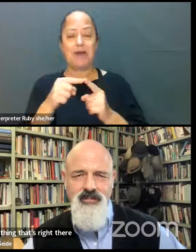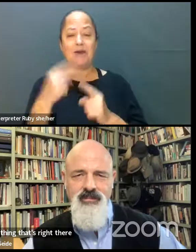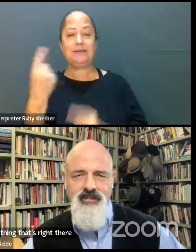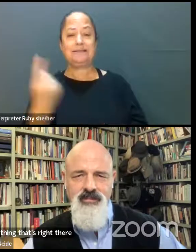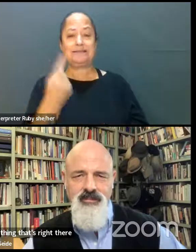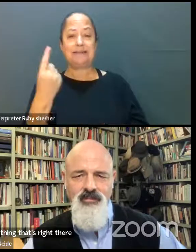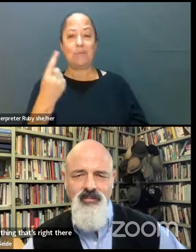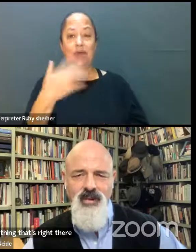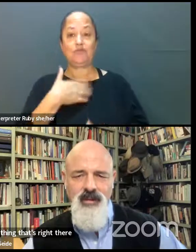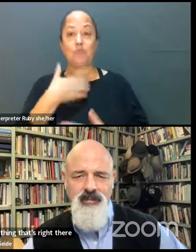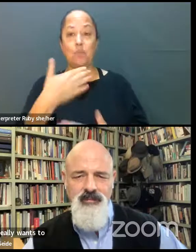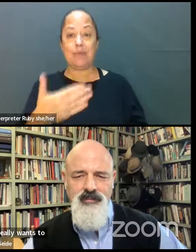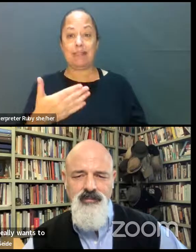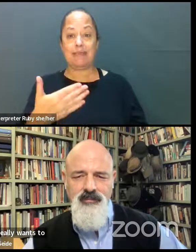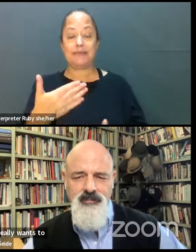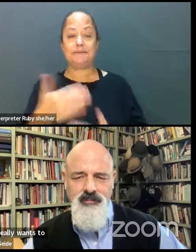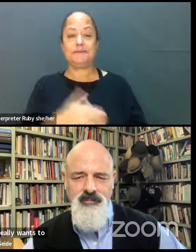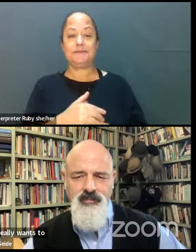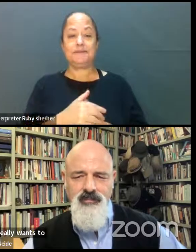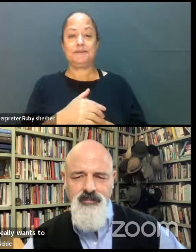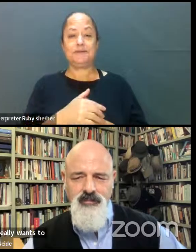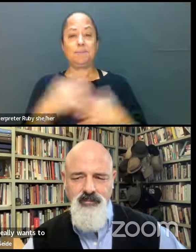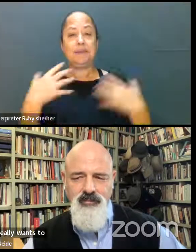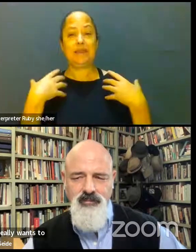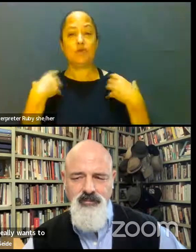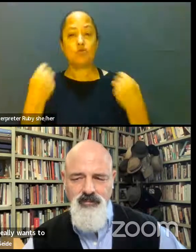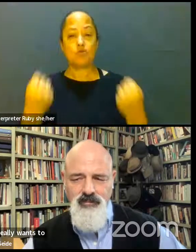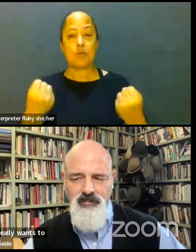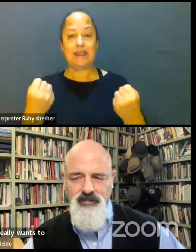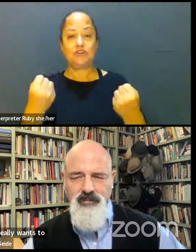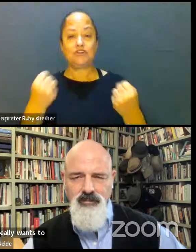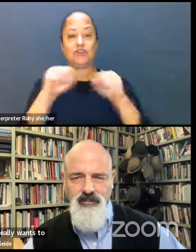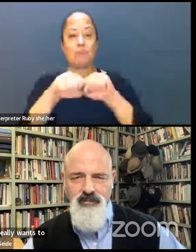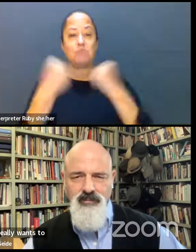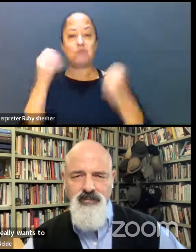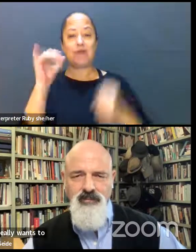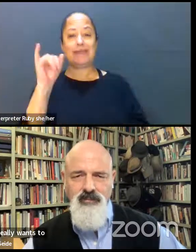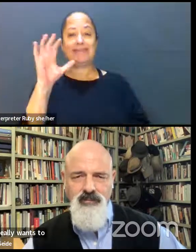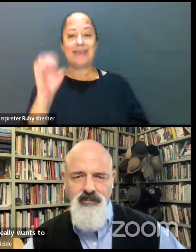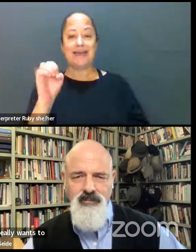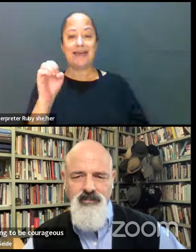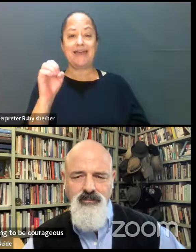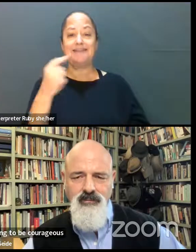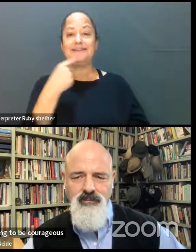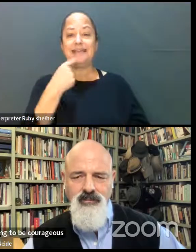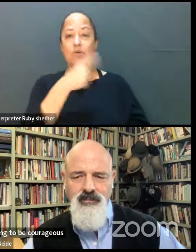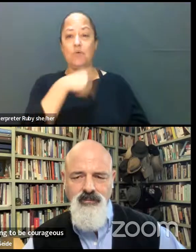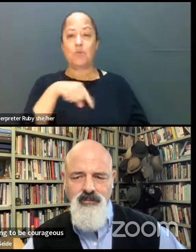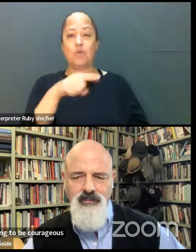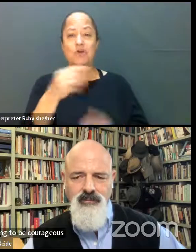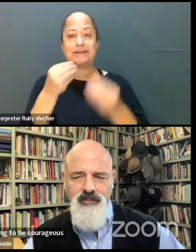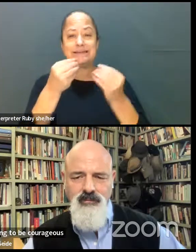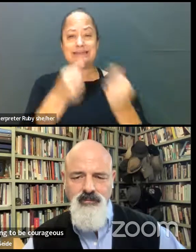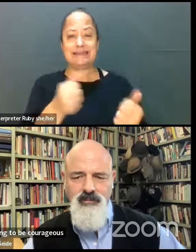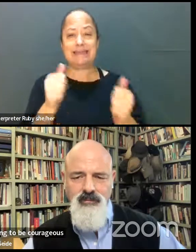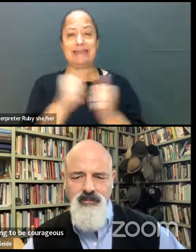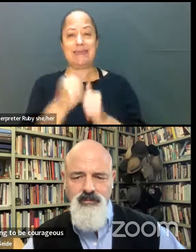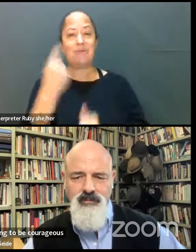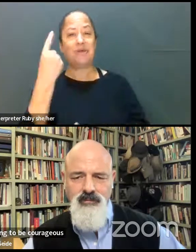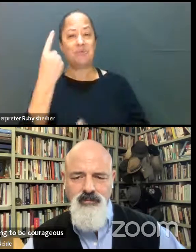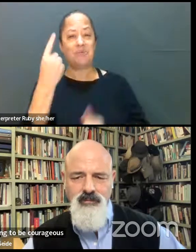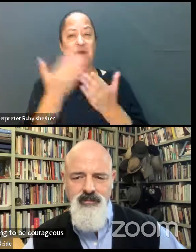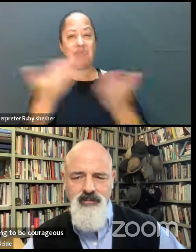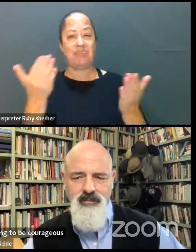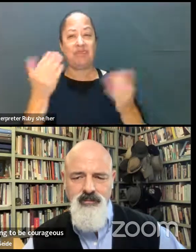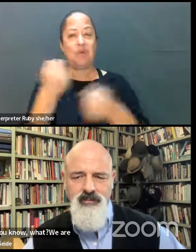that's willing to be courageous and maybe break the ice and say, you know what, we're really dealing with this one thing that's holding